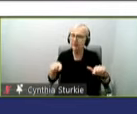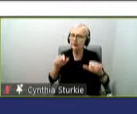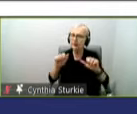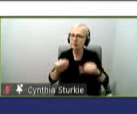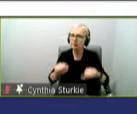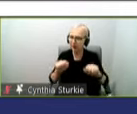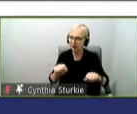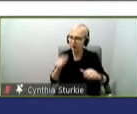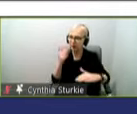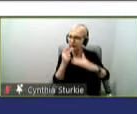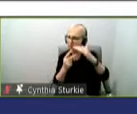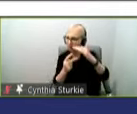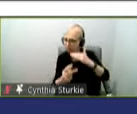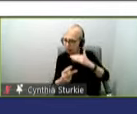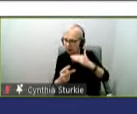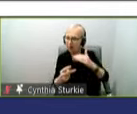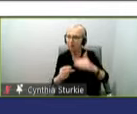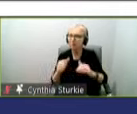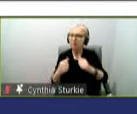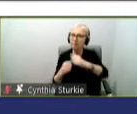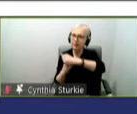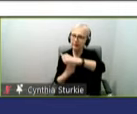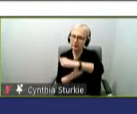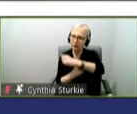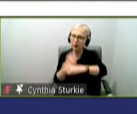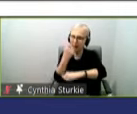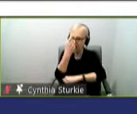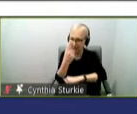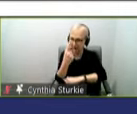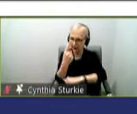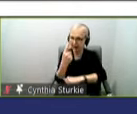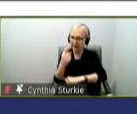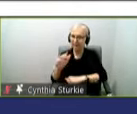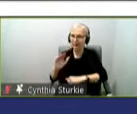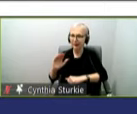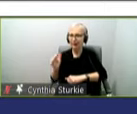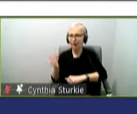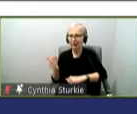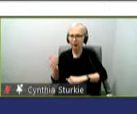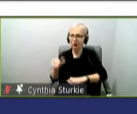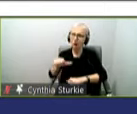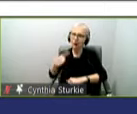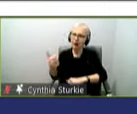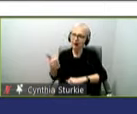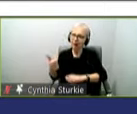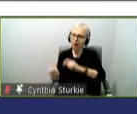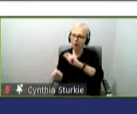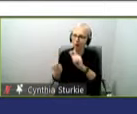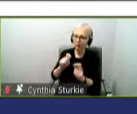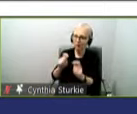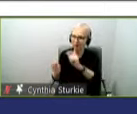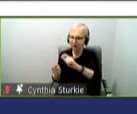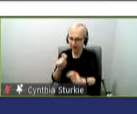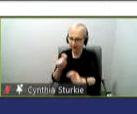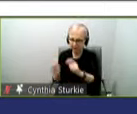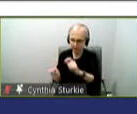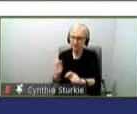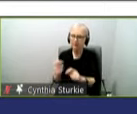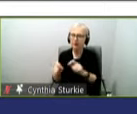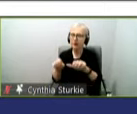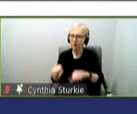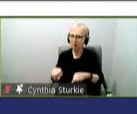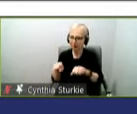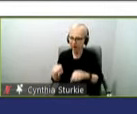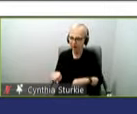predictions based on our understanding of similar mutations that have been observed in other variants about what might be possible when it comes to